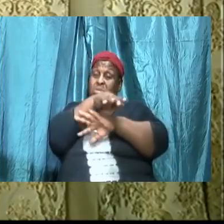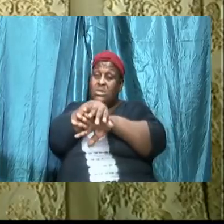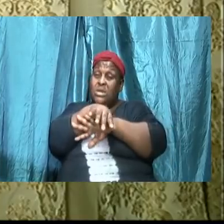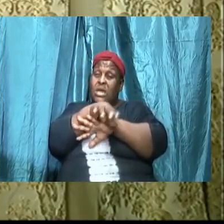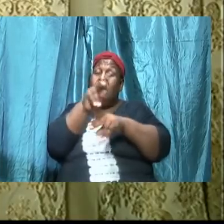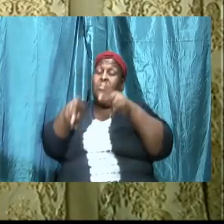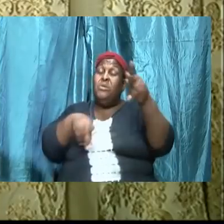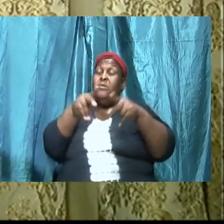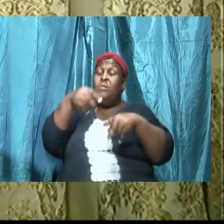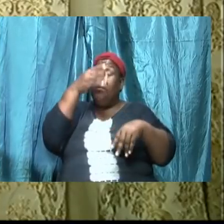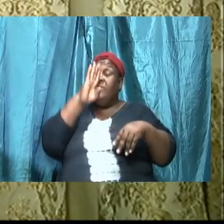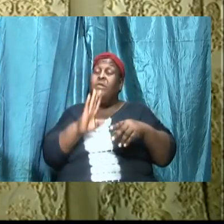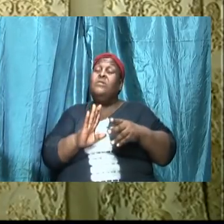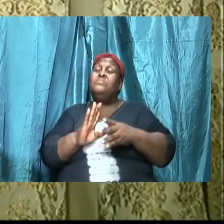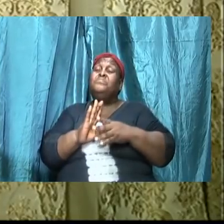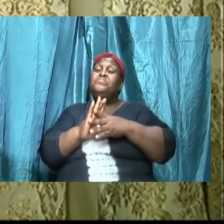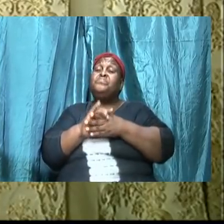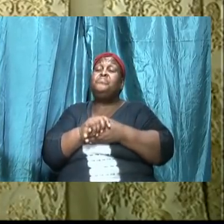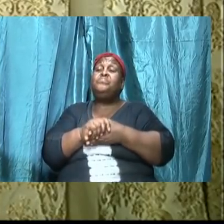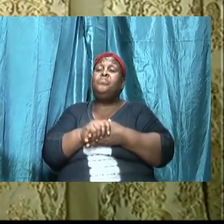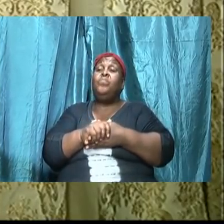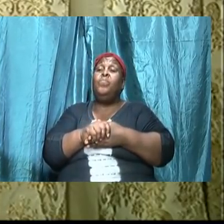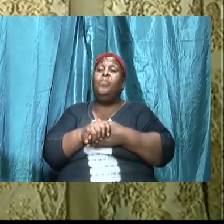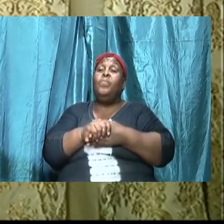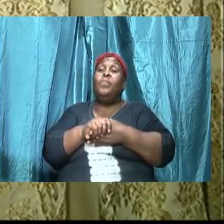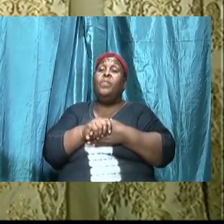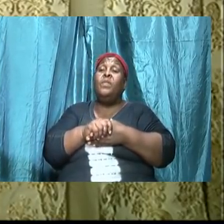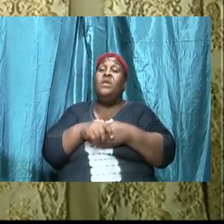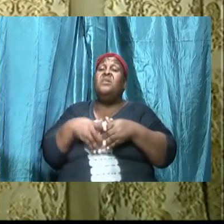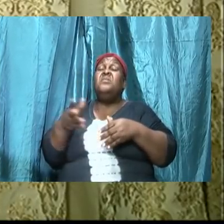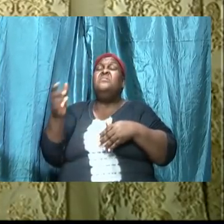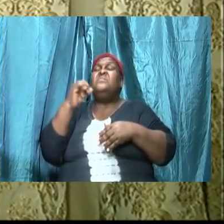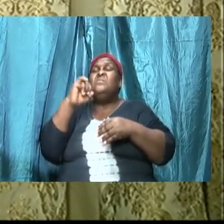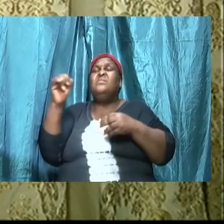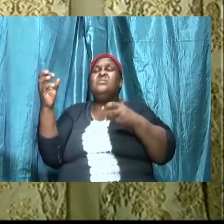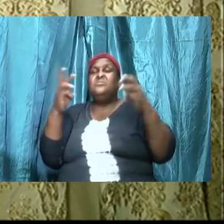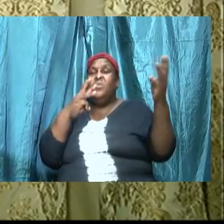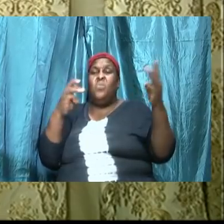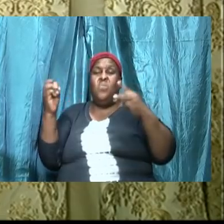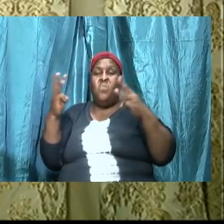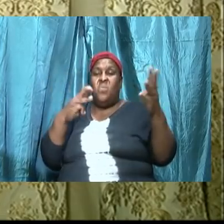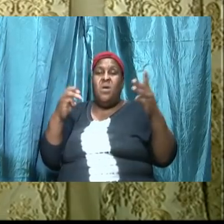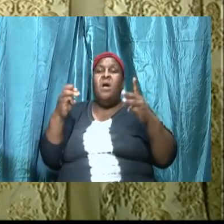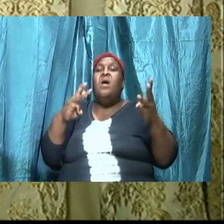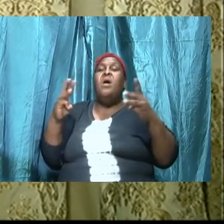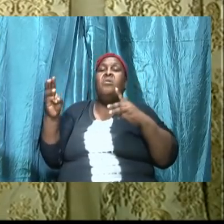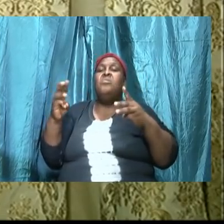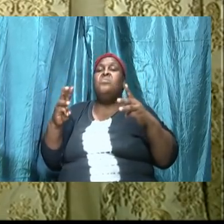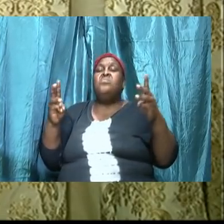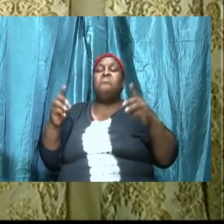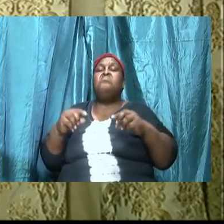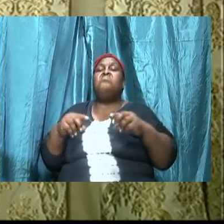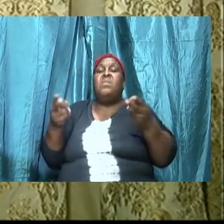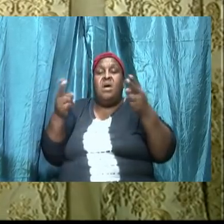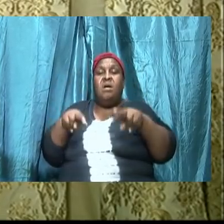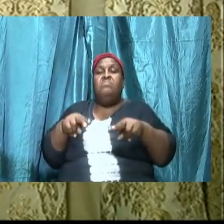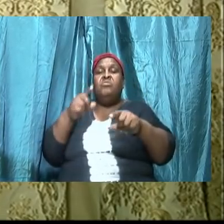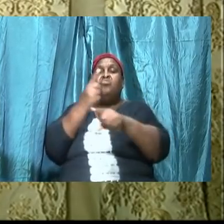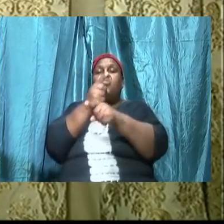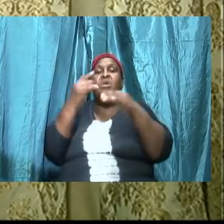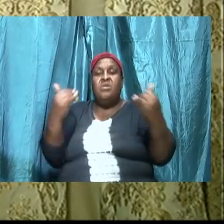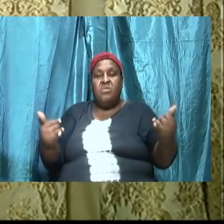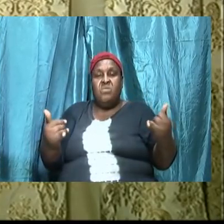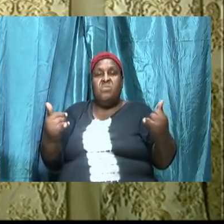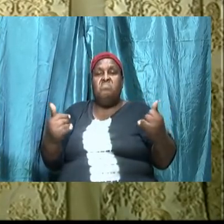that there is a warfare going on right now and I have seen some